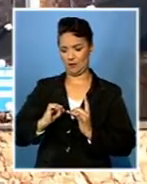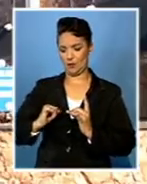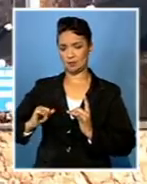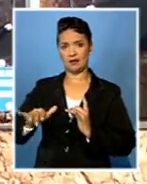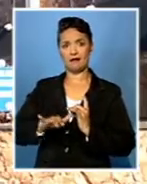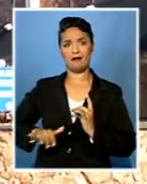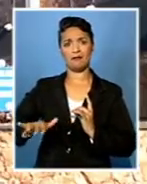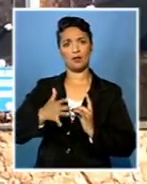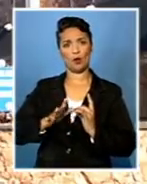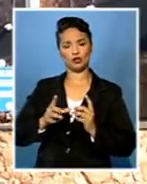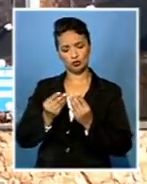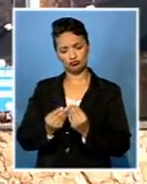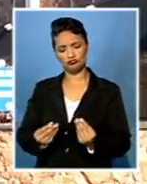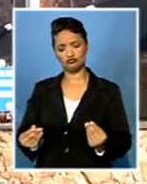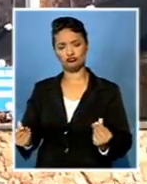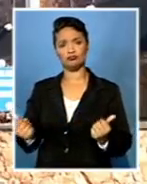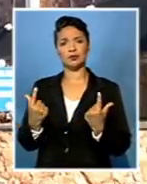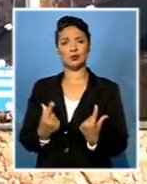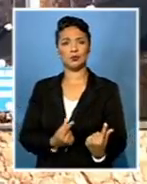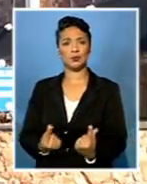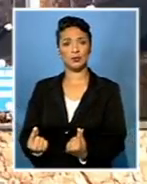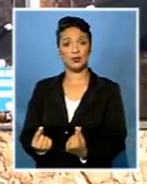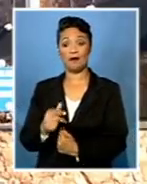everything wrong that the ANC have done in the city.